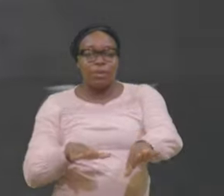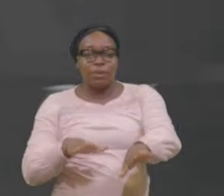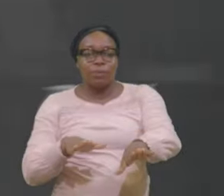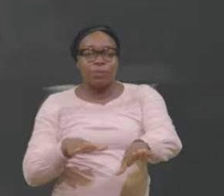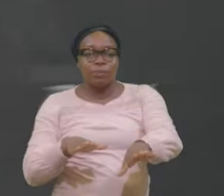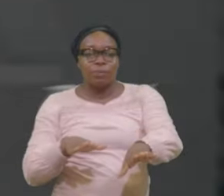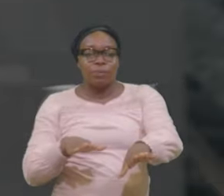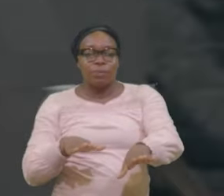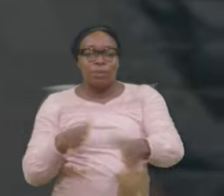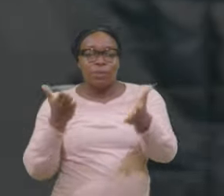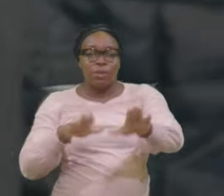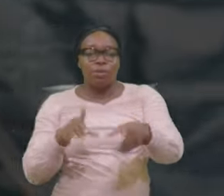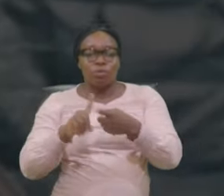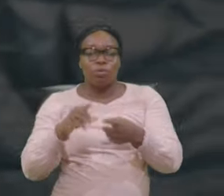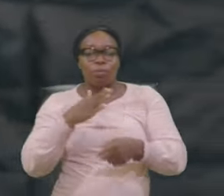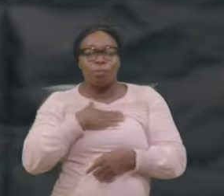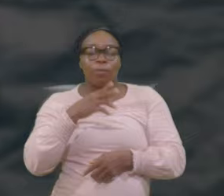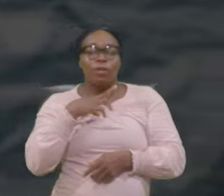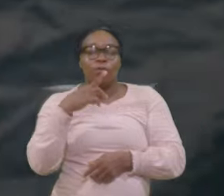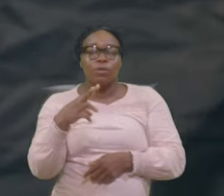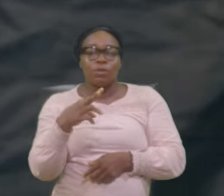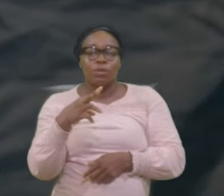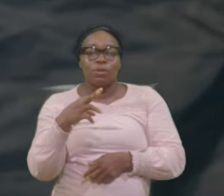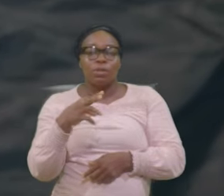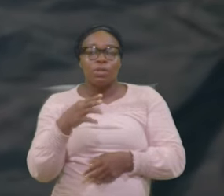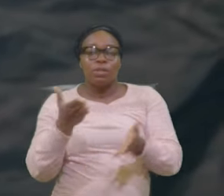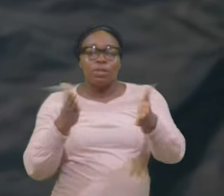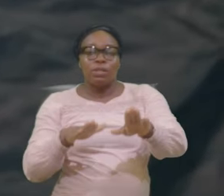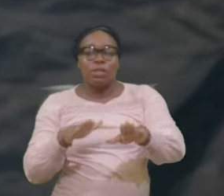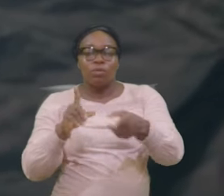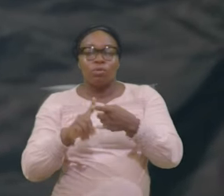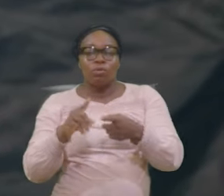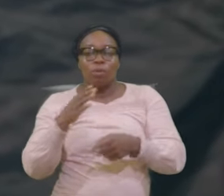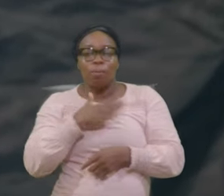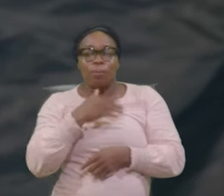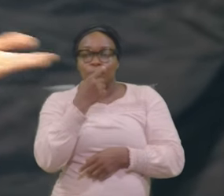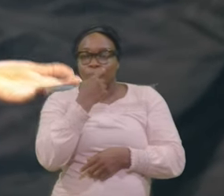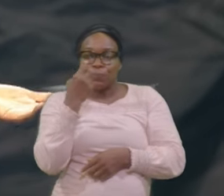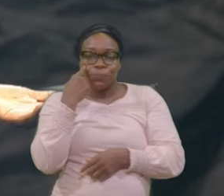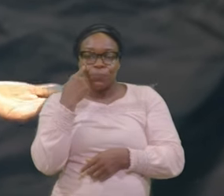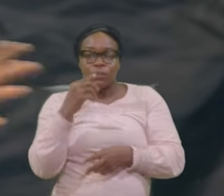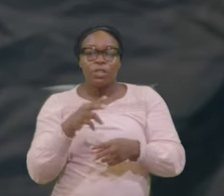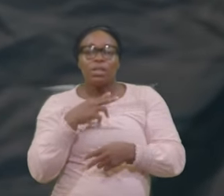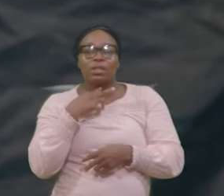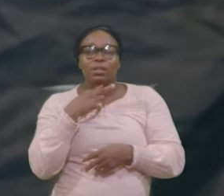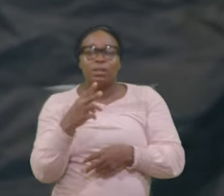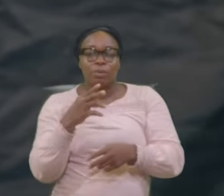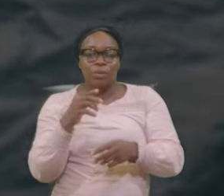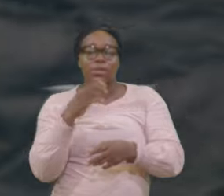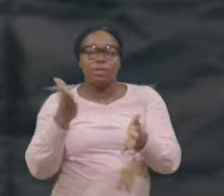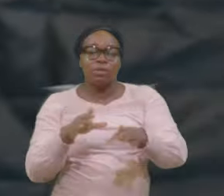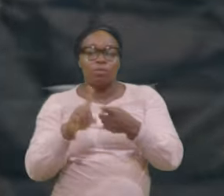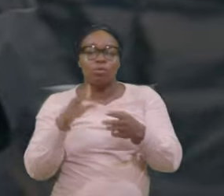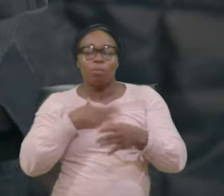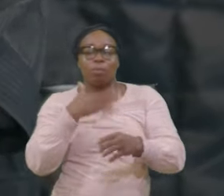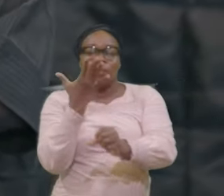voice He was dead To my pleading He was dead To my mercy He